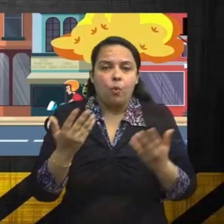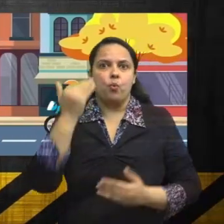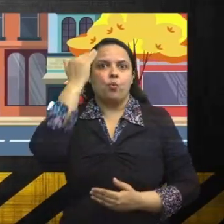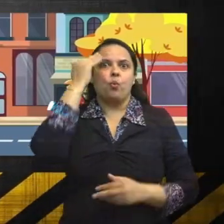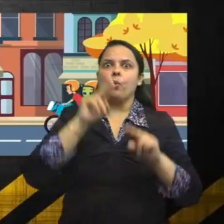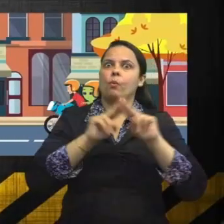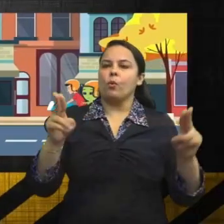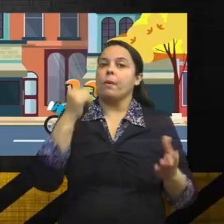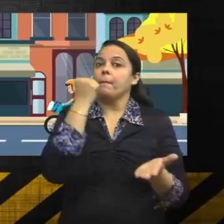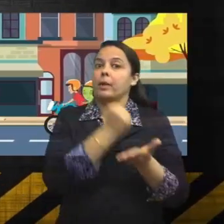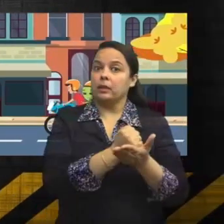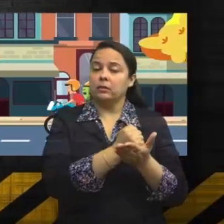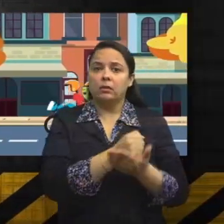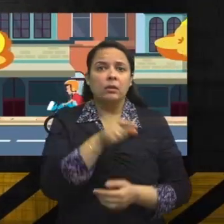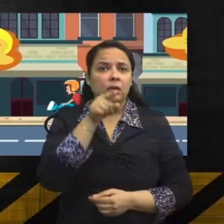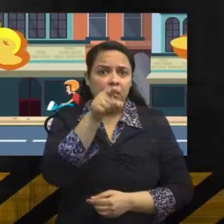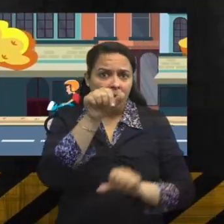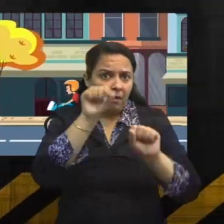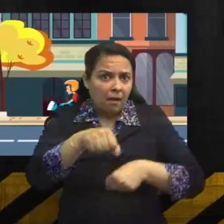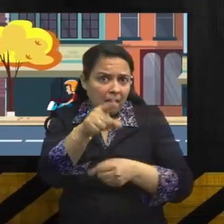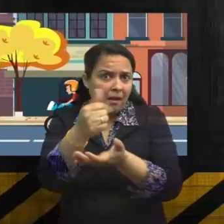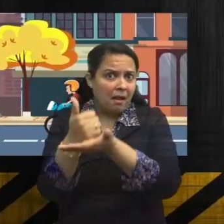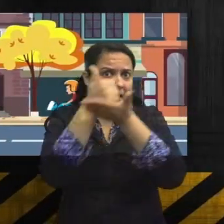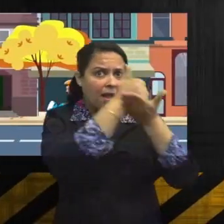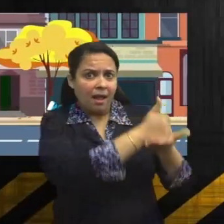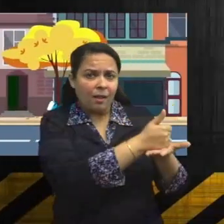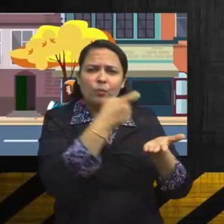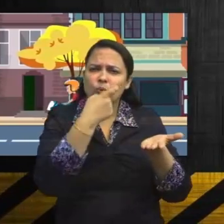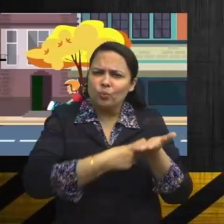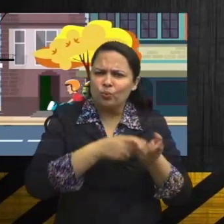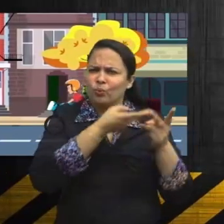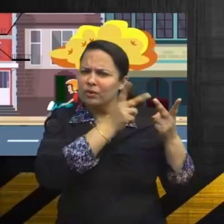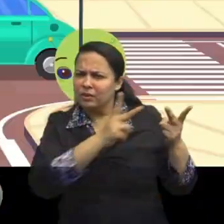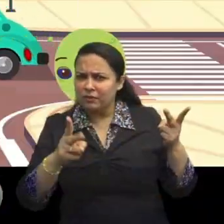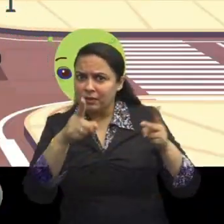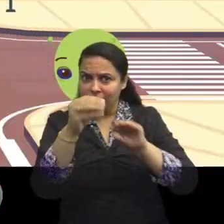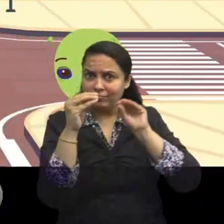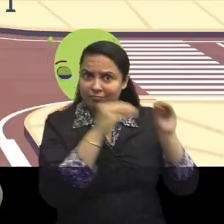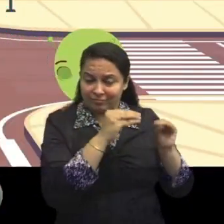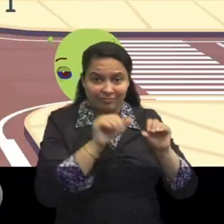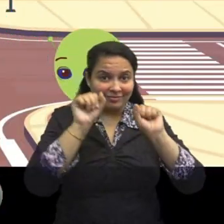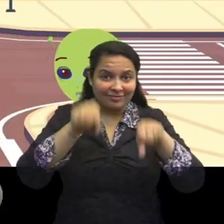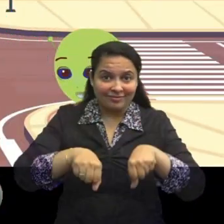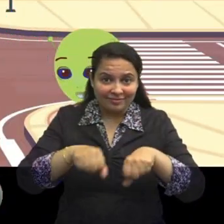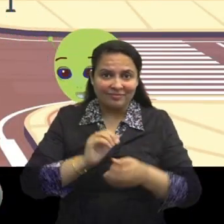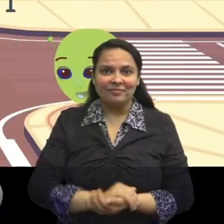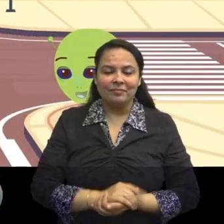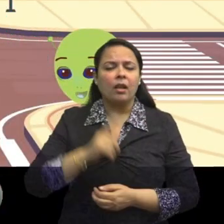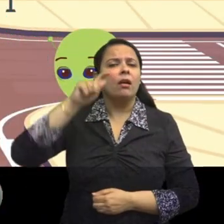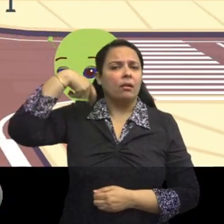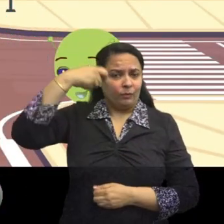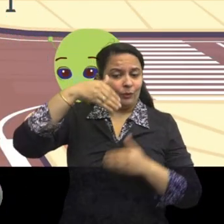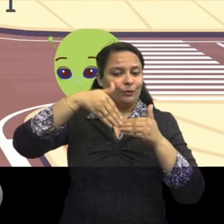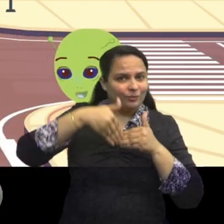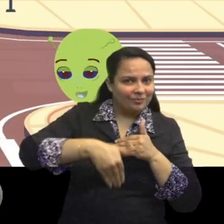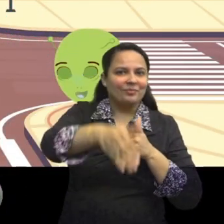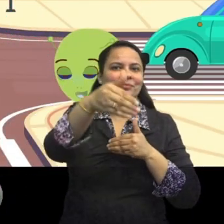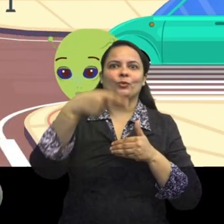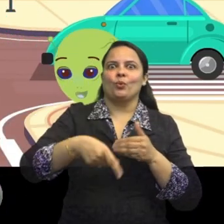related to road safety. And you will have to judge whether Jojo is following road safety rules or not.